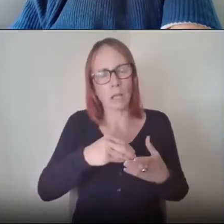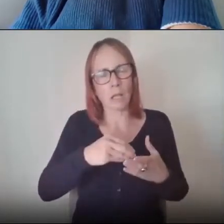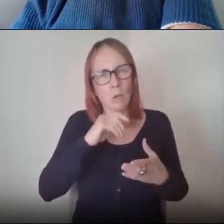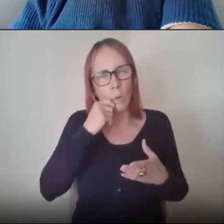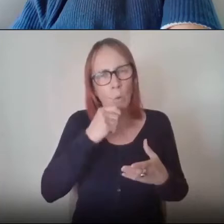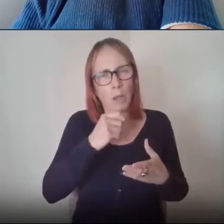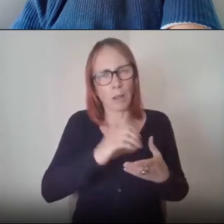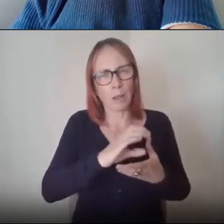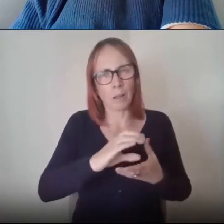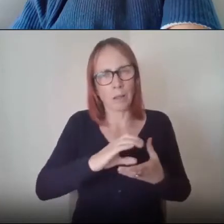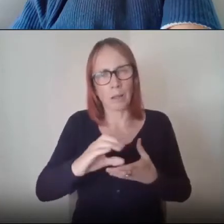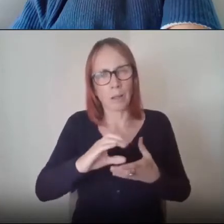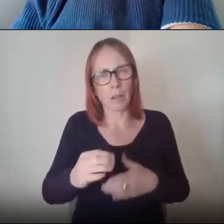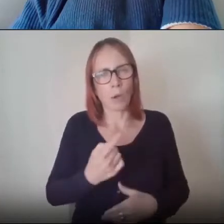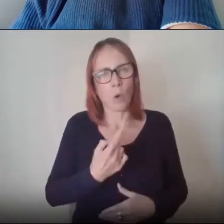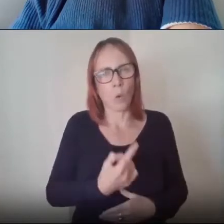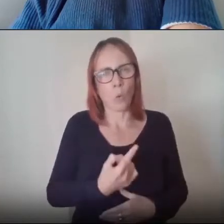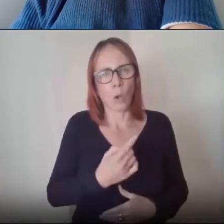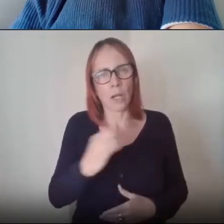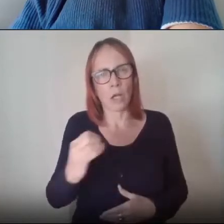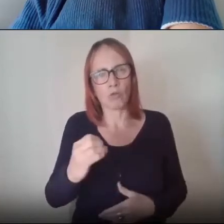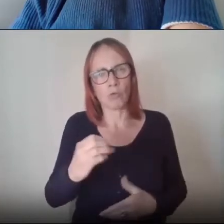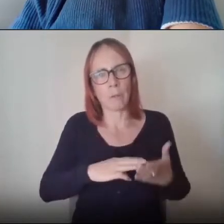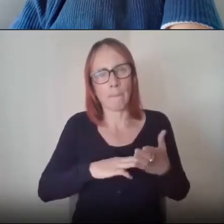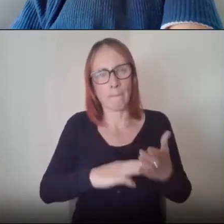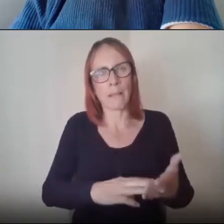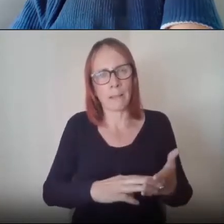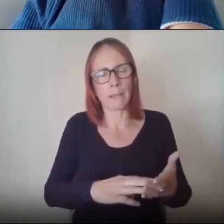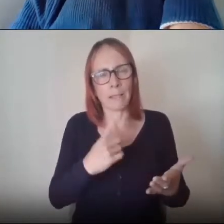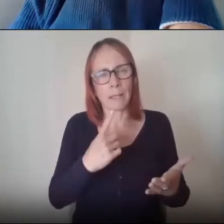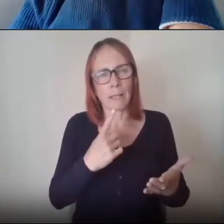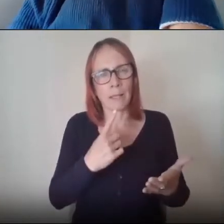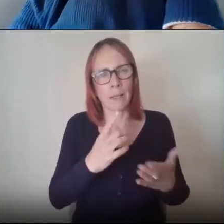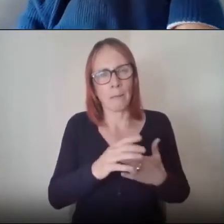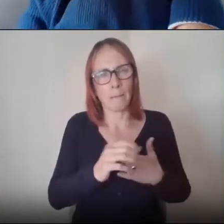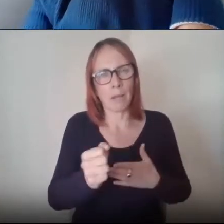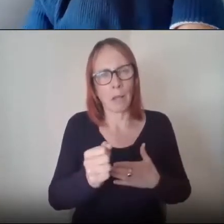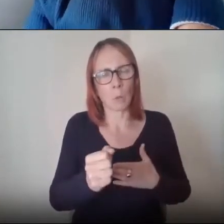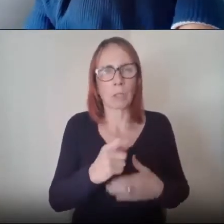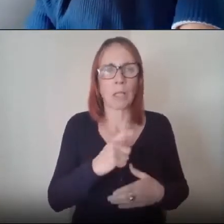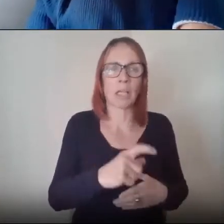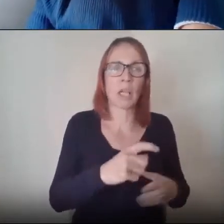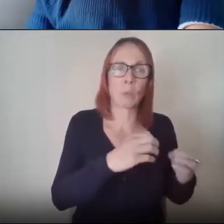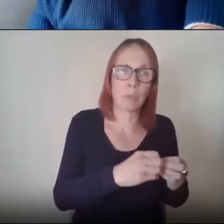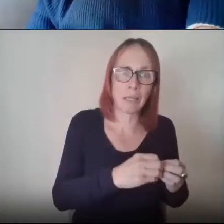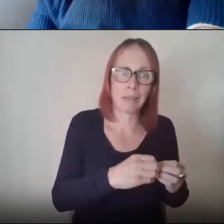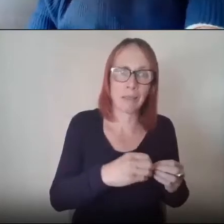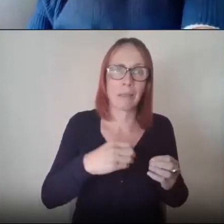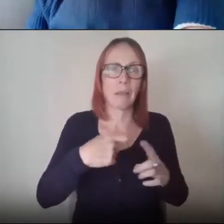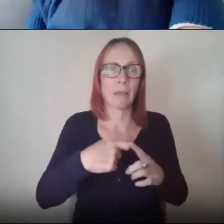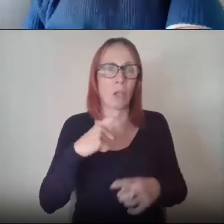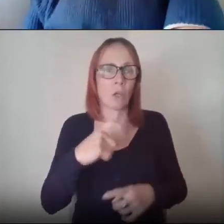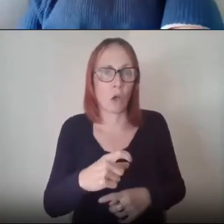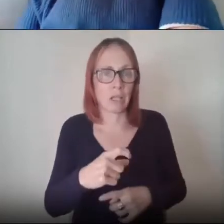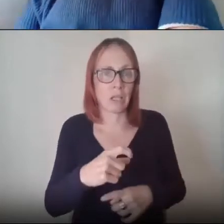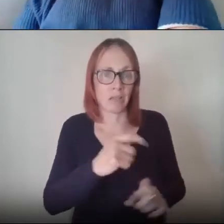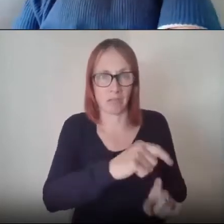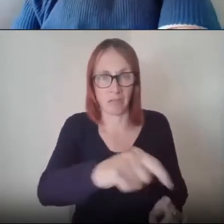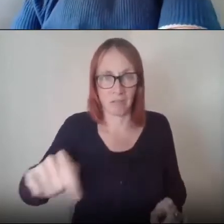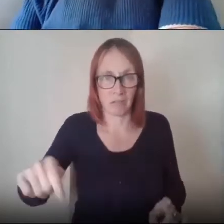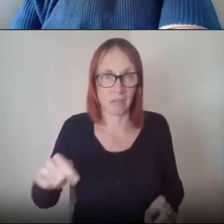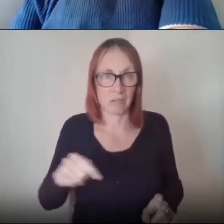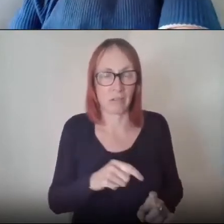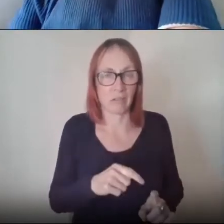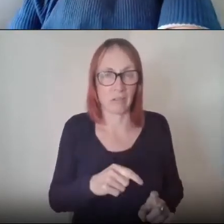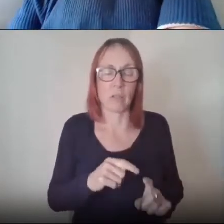each locality so that's 100 million pounds in cowdenbeath 100 million pounds in kirkody and said to the